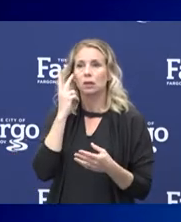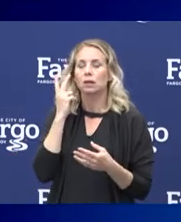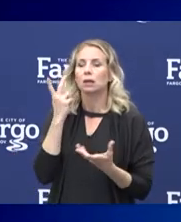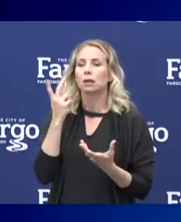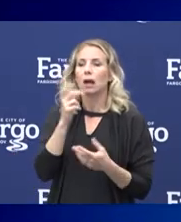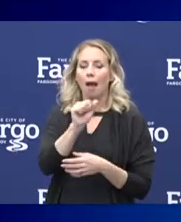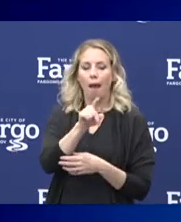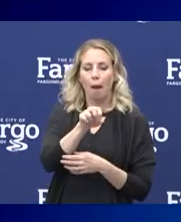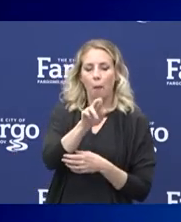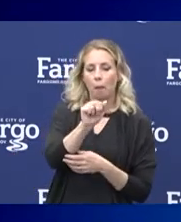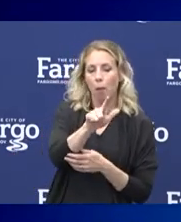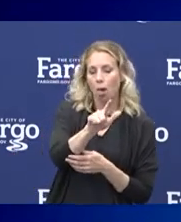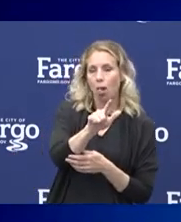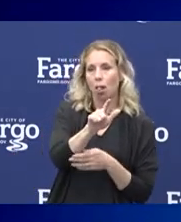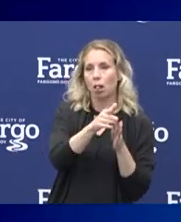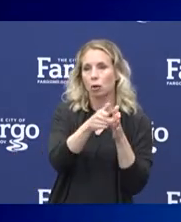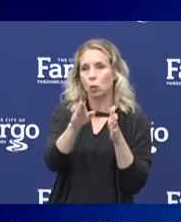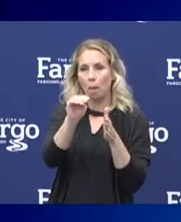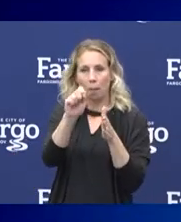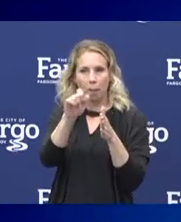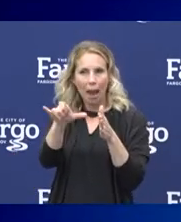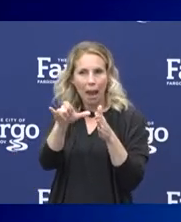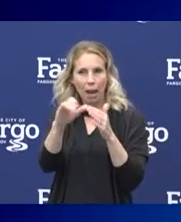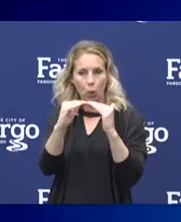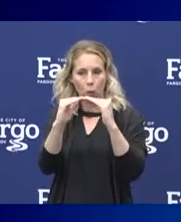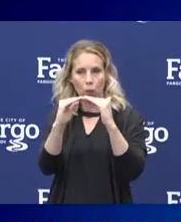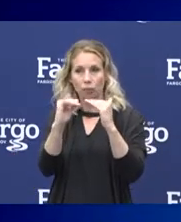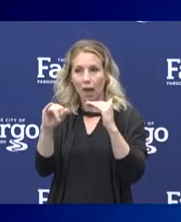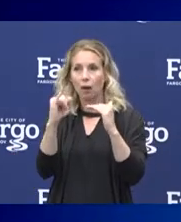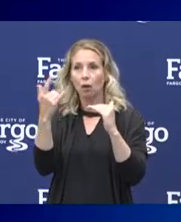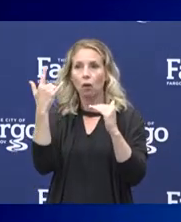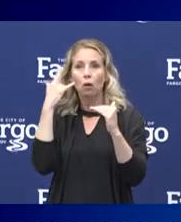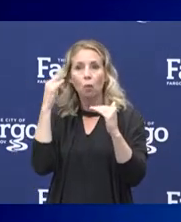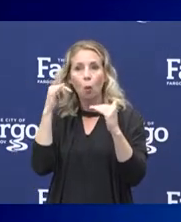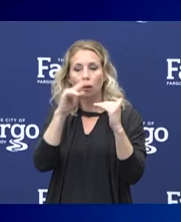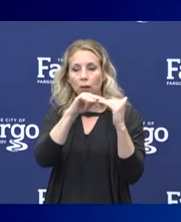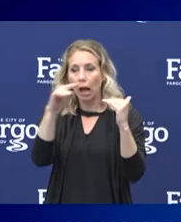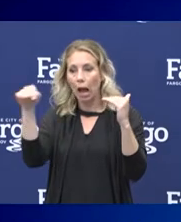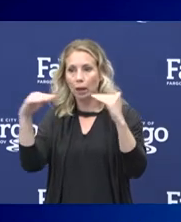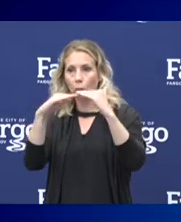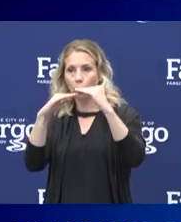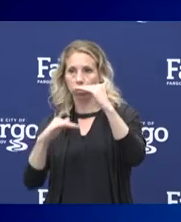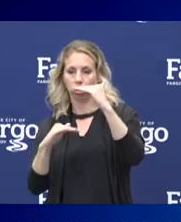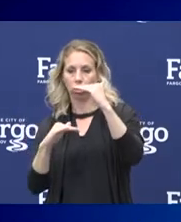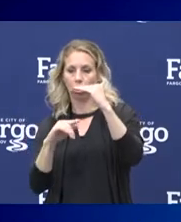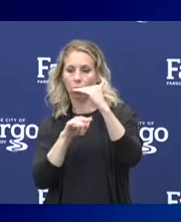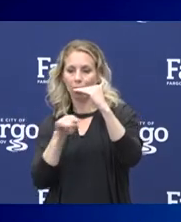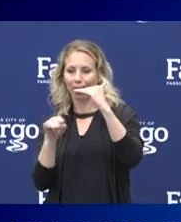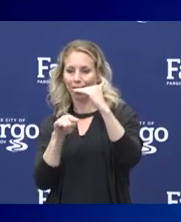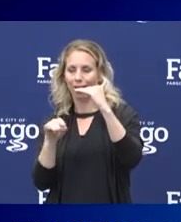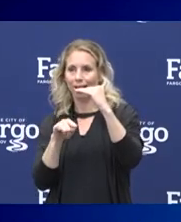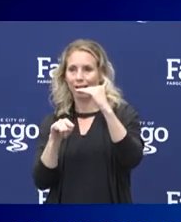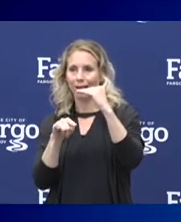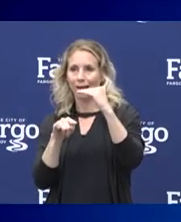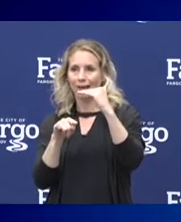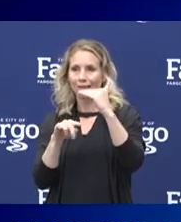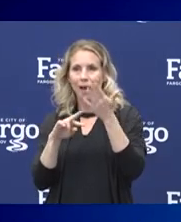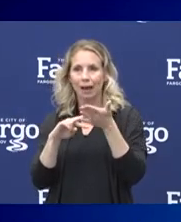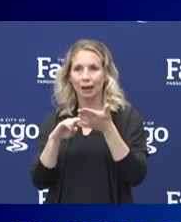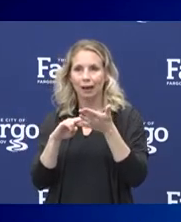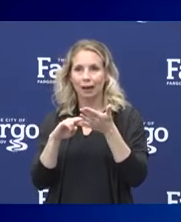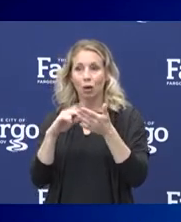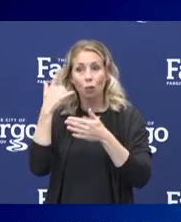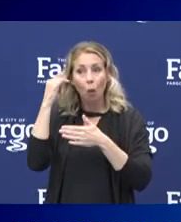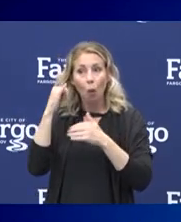April and extending into May, we are well below that gold line, which again suggests a higher number of